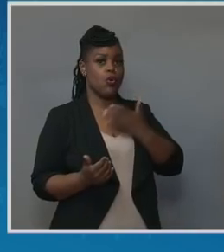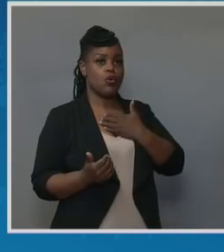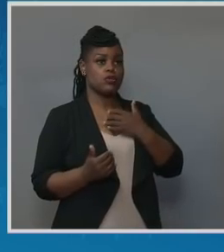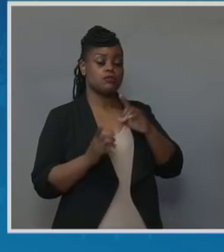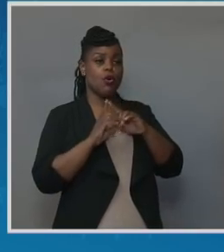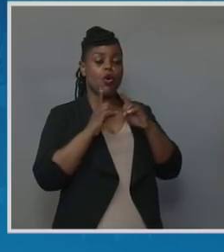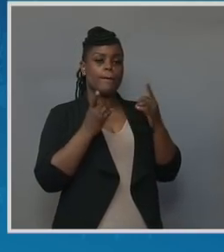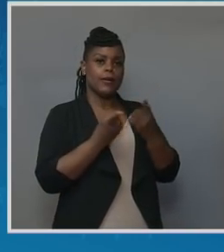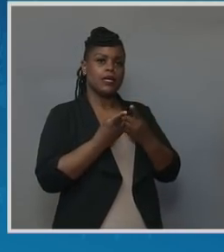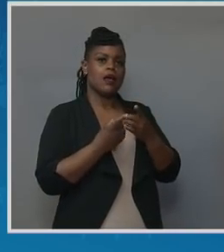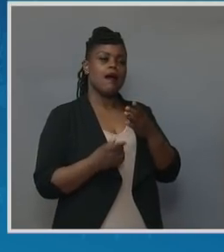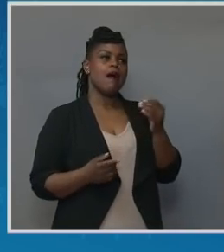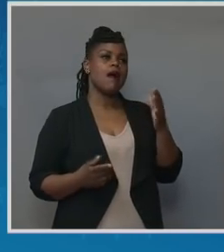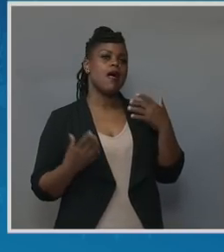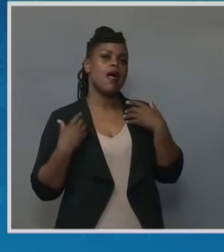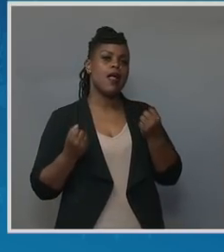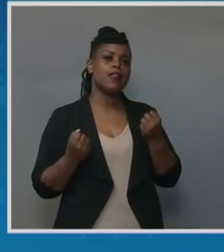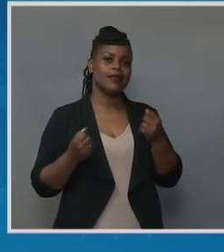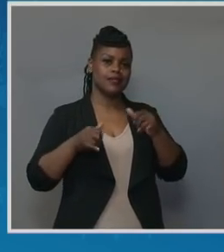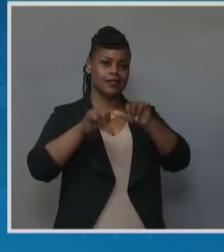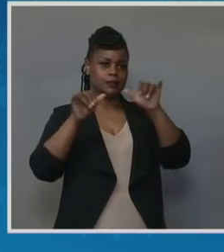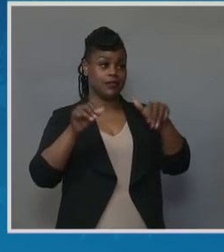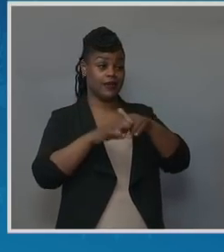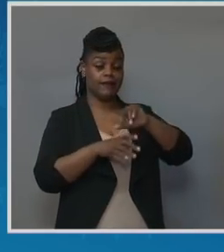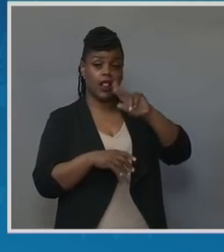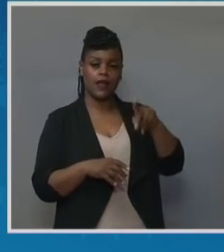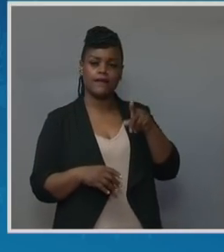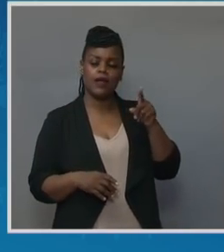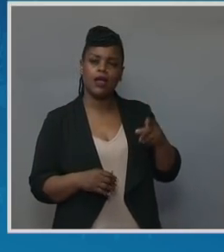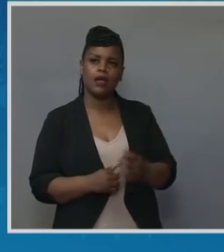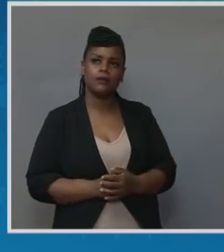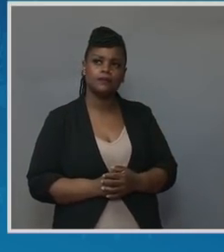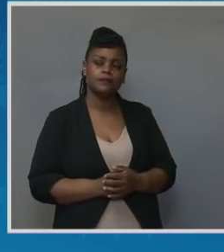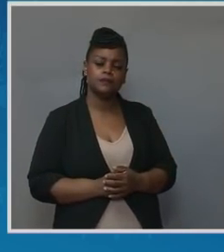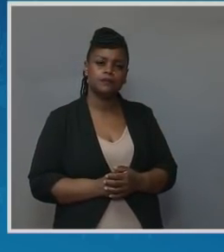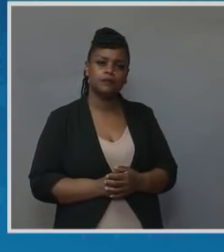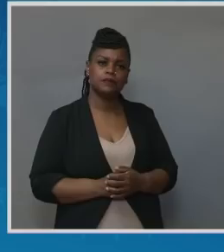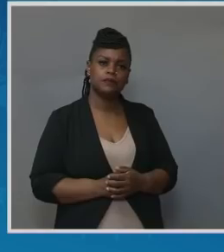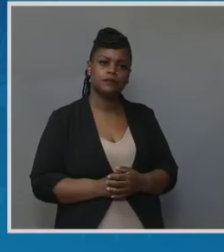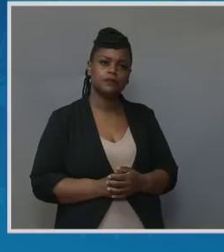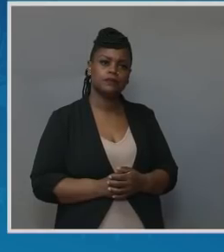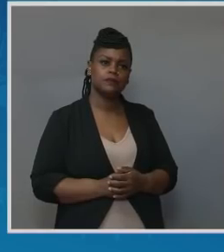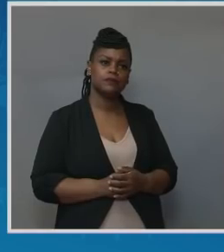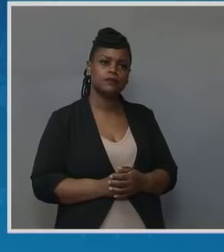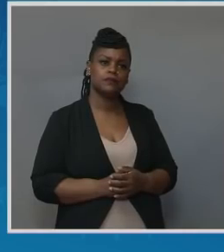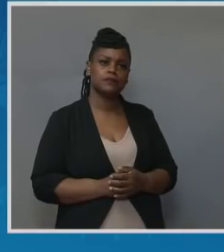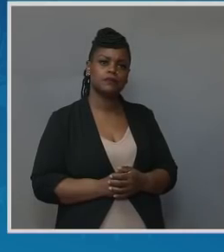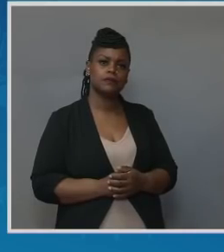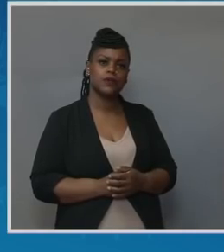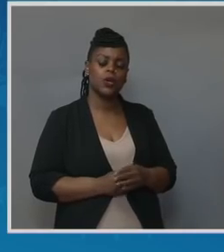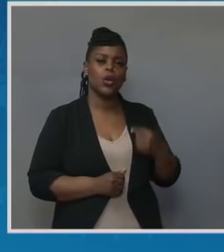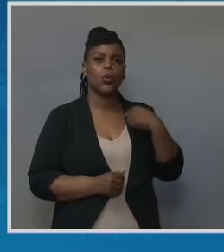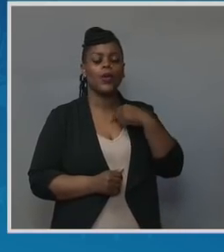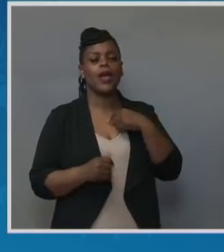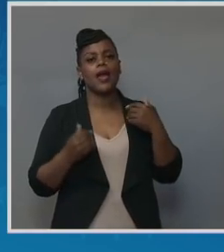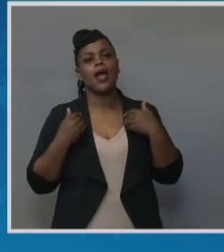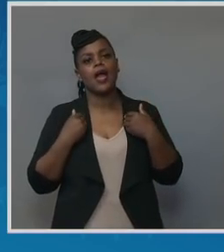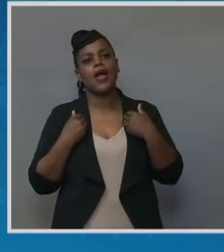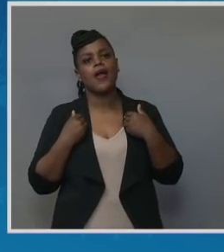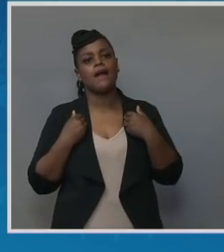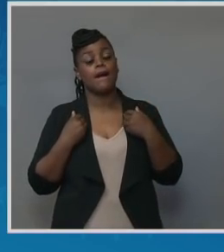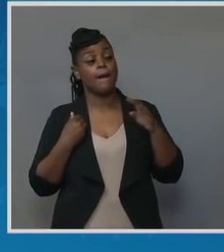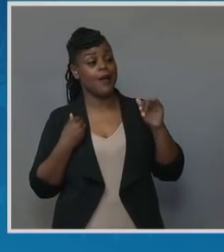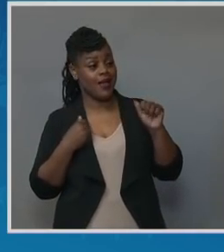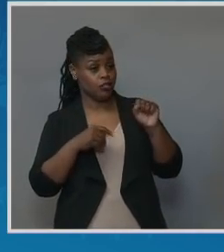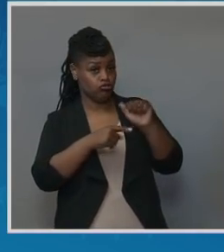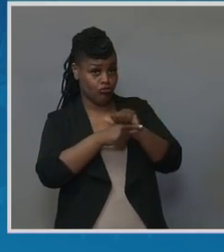is going through, and the city of Philadelphia is having implicit bias trainings for all obstetric providers right